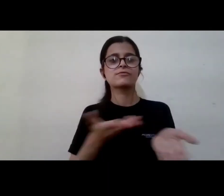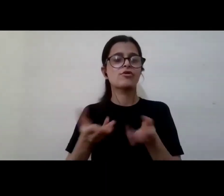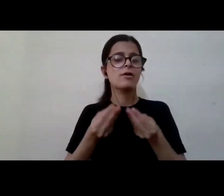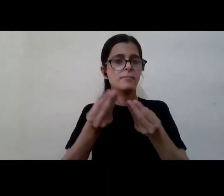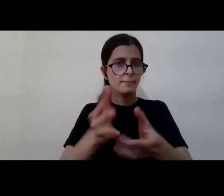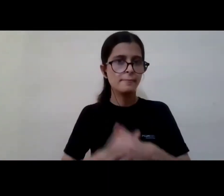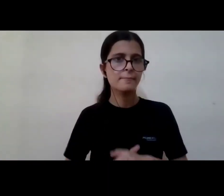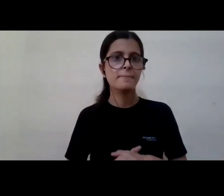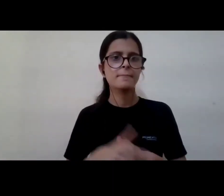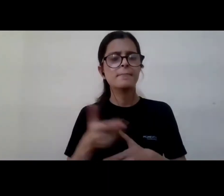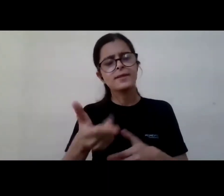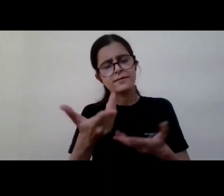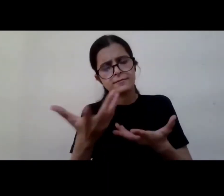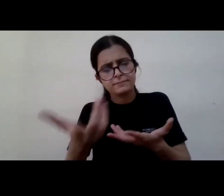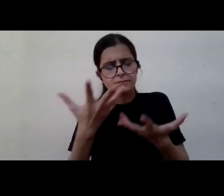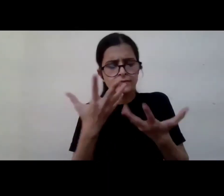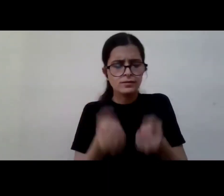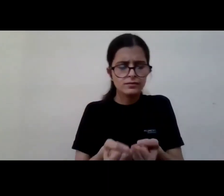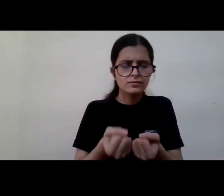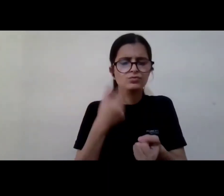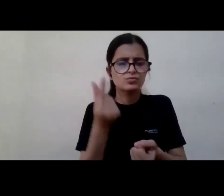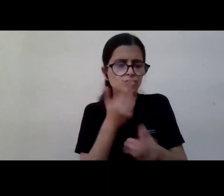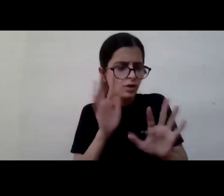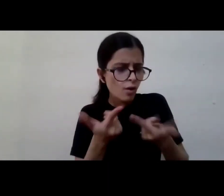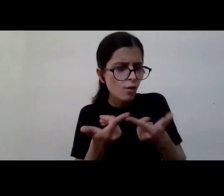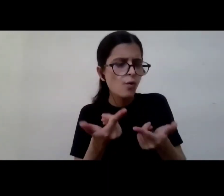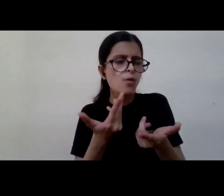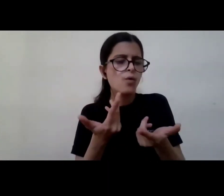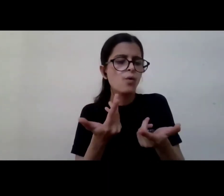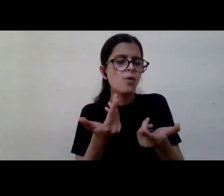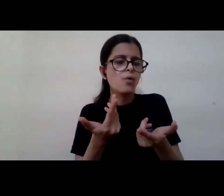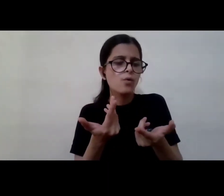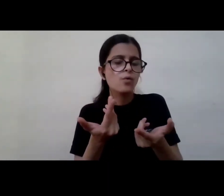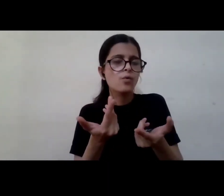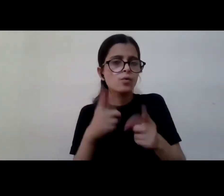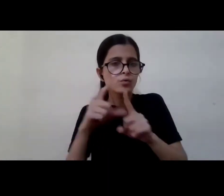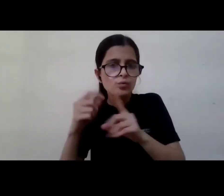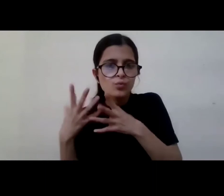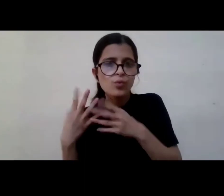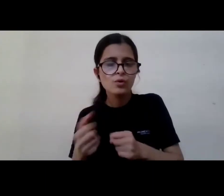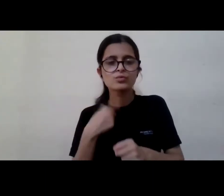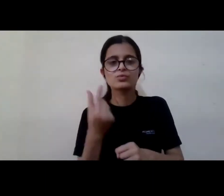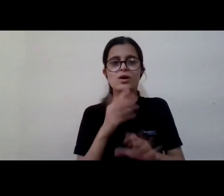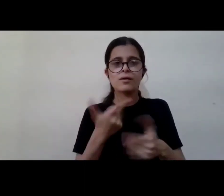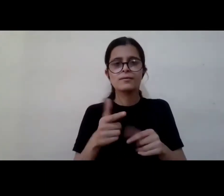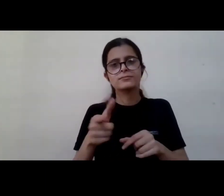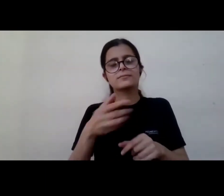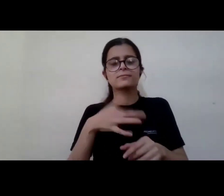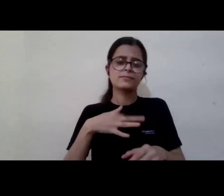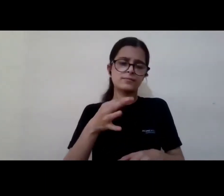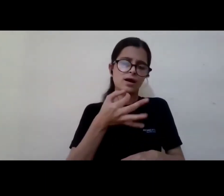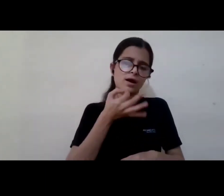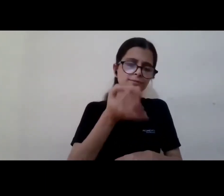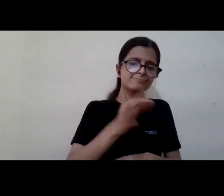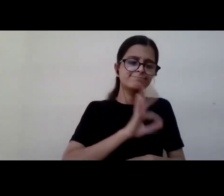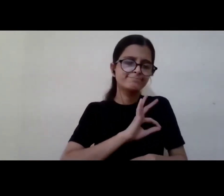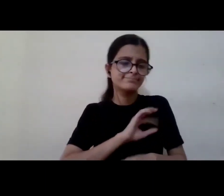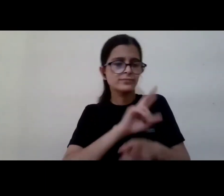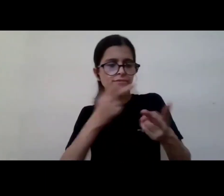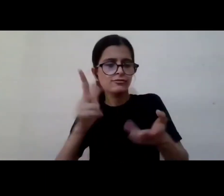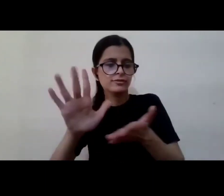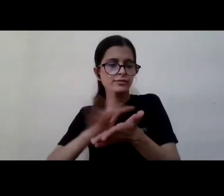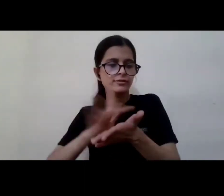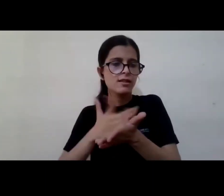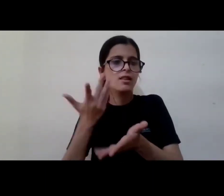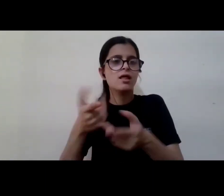on how do you want to use it how to use it um just write to write to us library at section.org